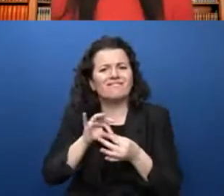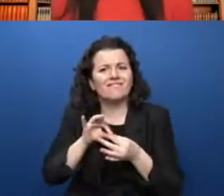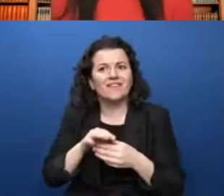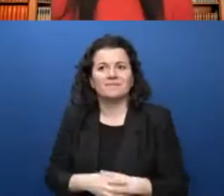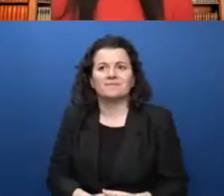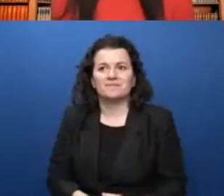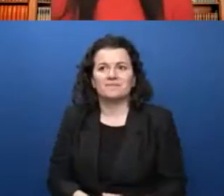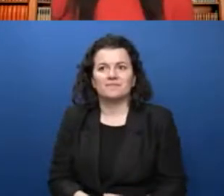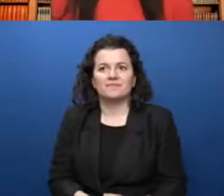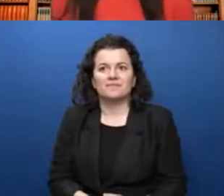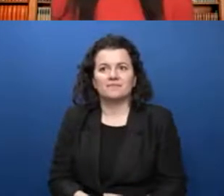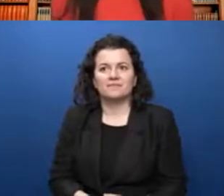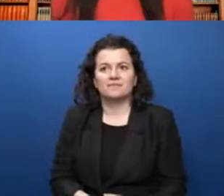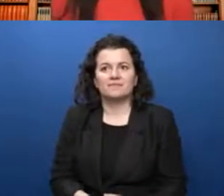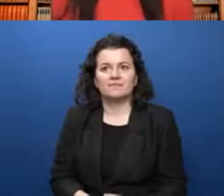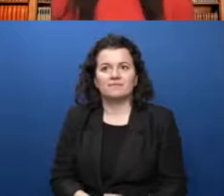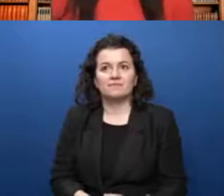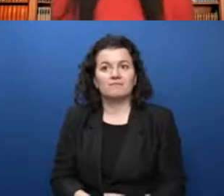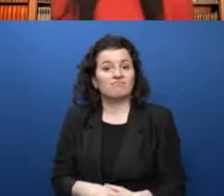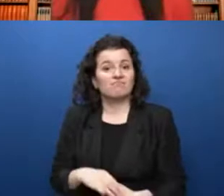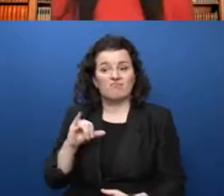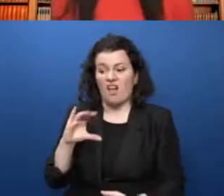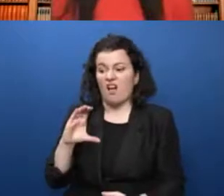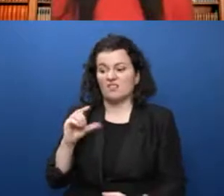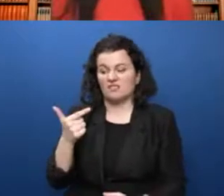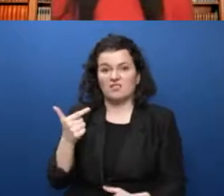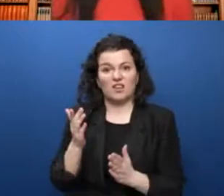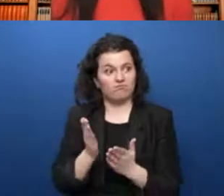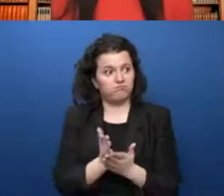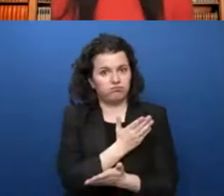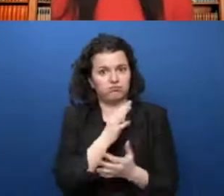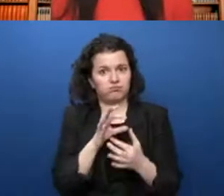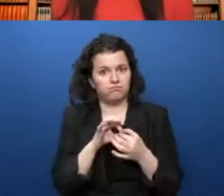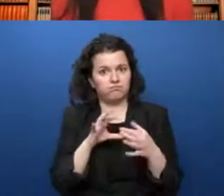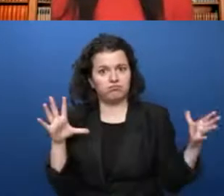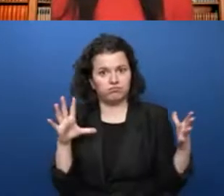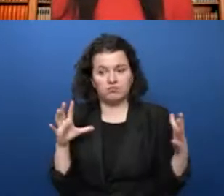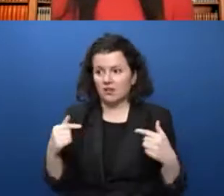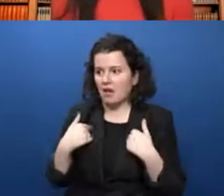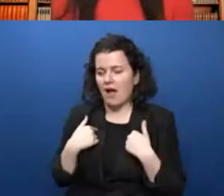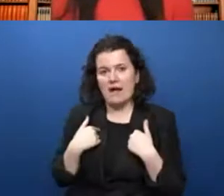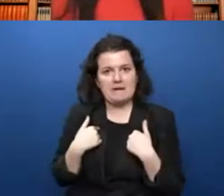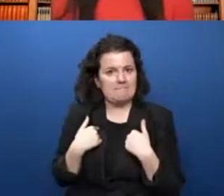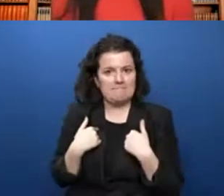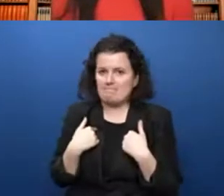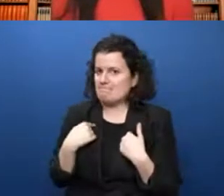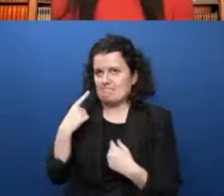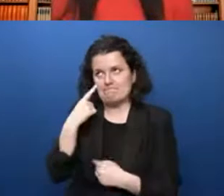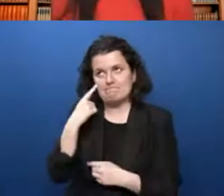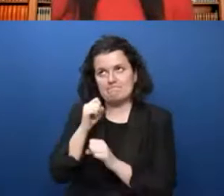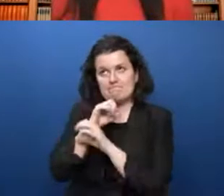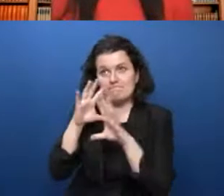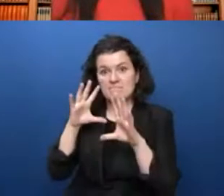Without access to ICT, I probably would not be able to achieve my